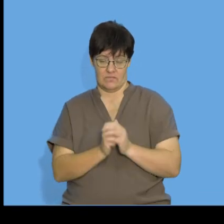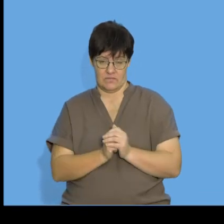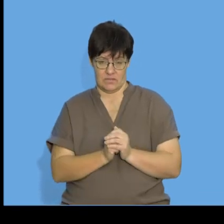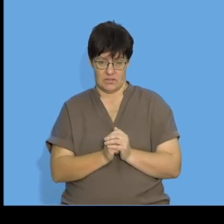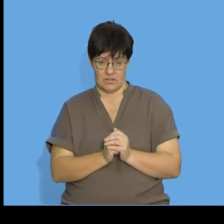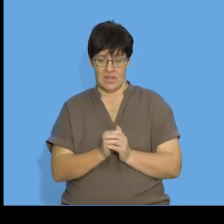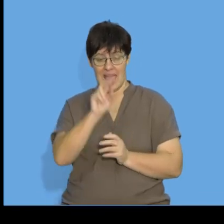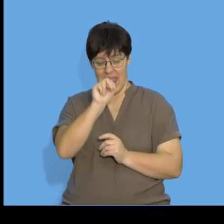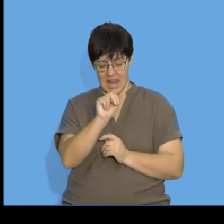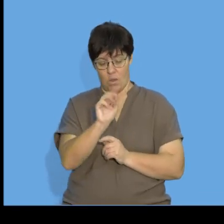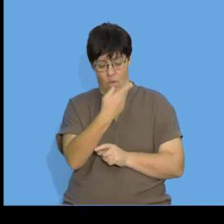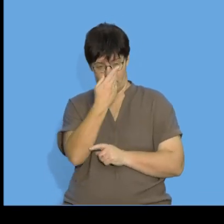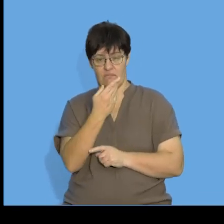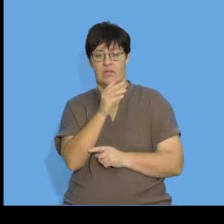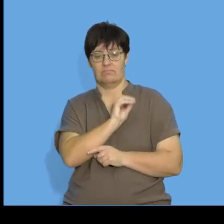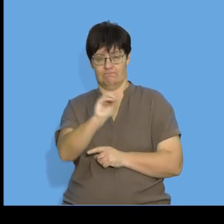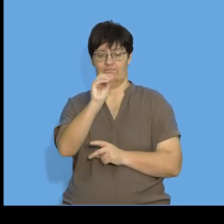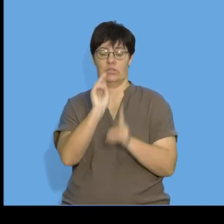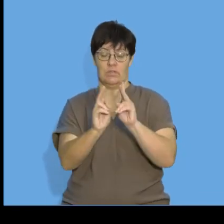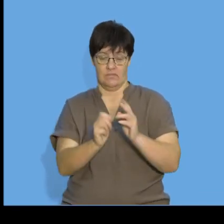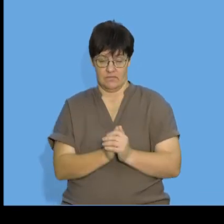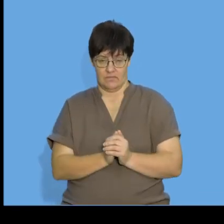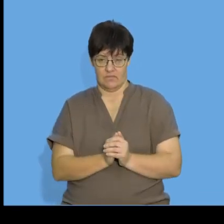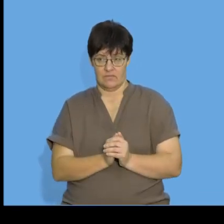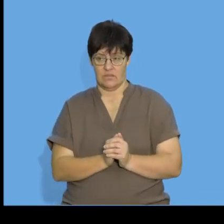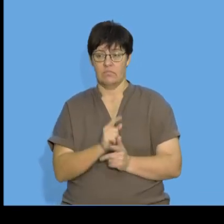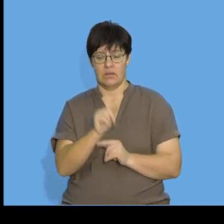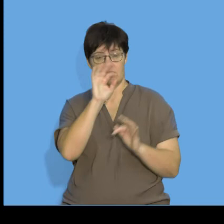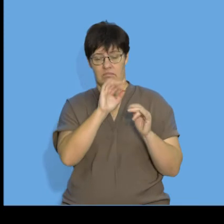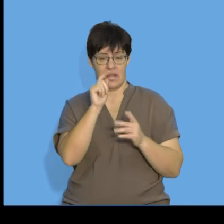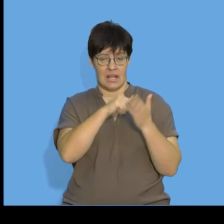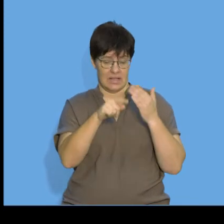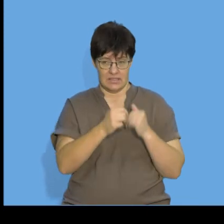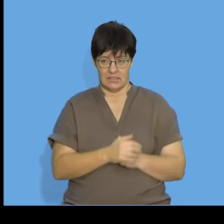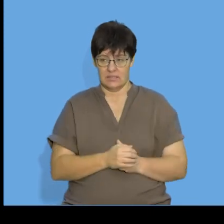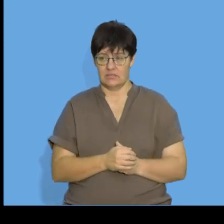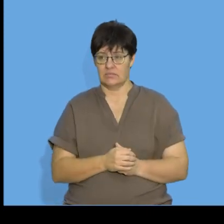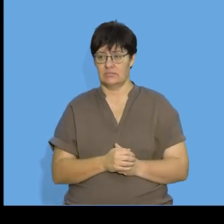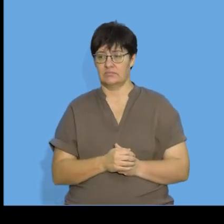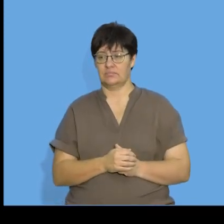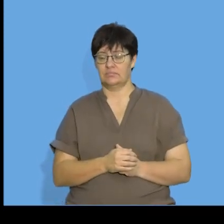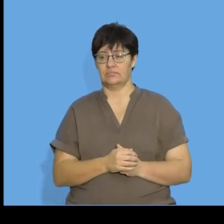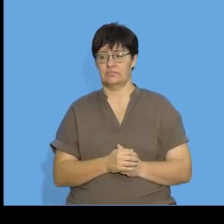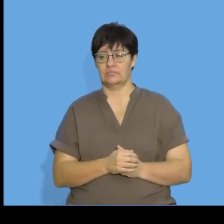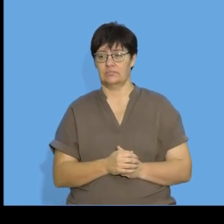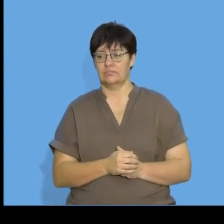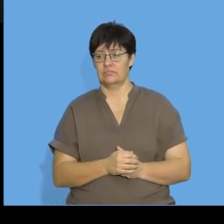for n then if you type that all into your calculator I'm going to type it in with you